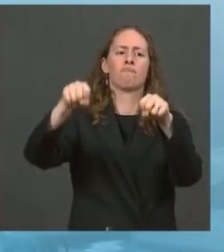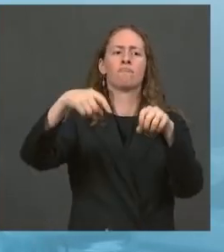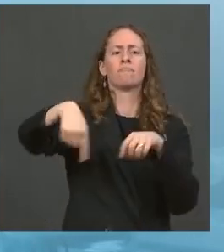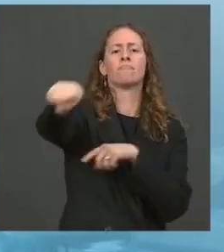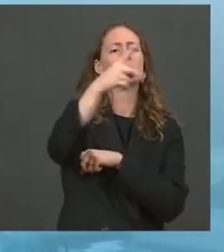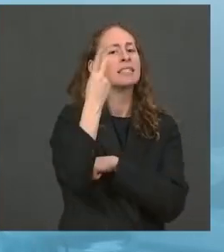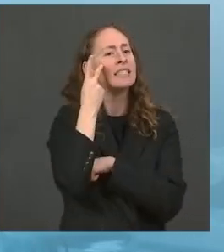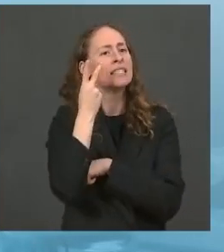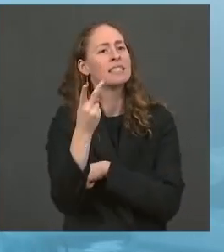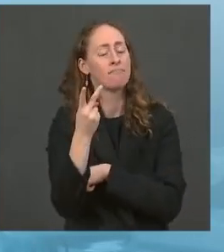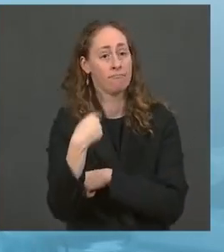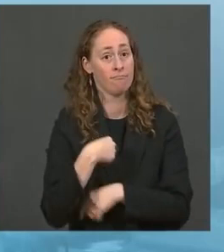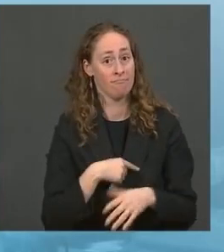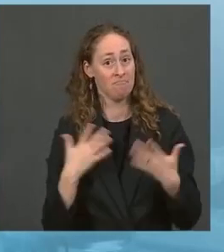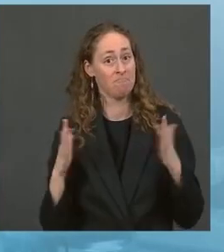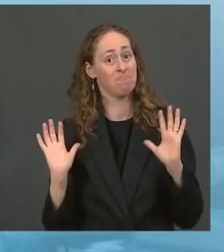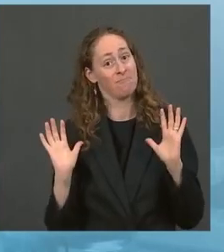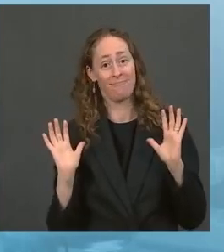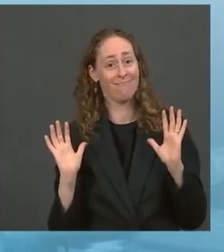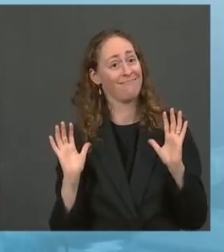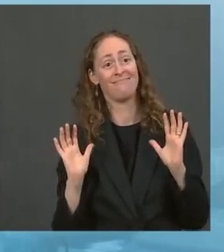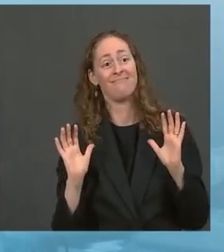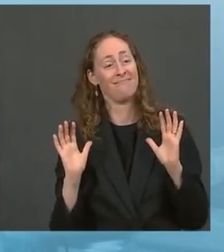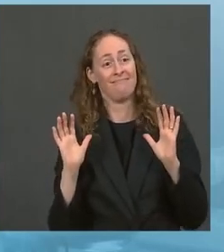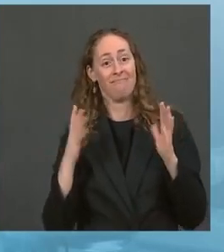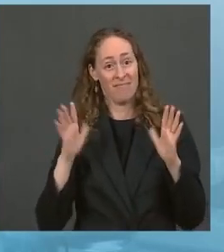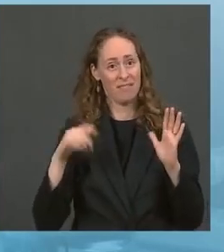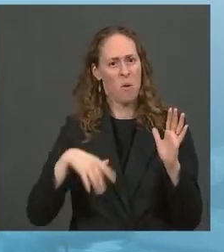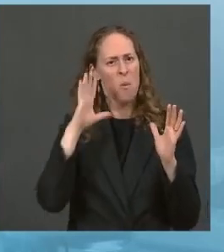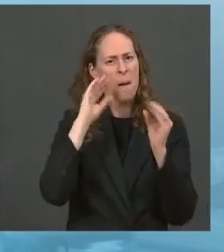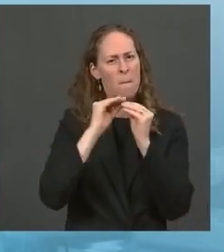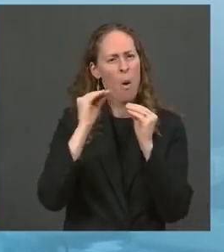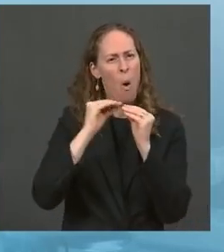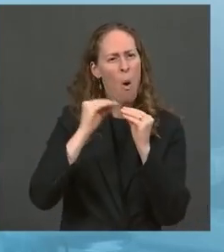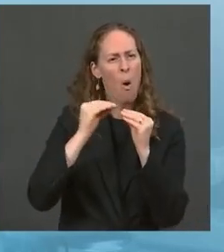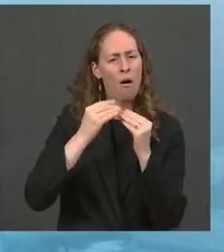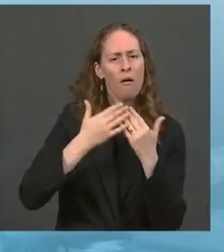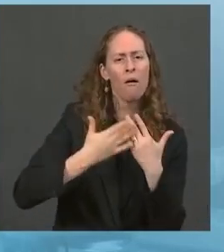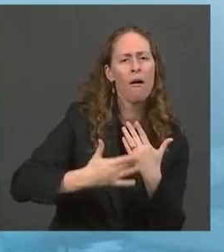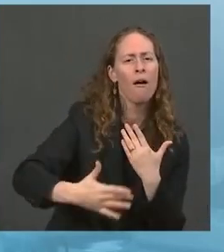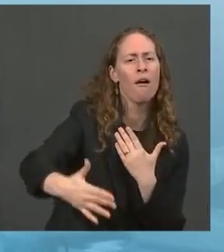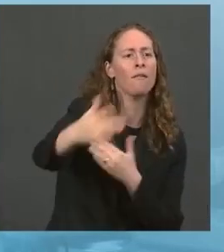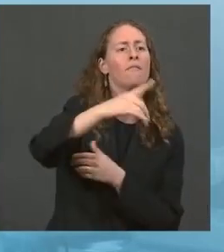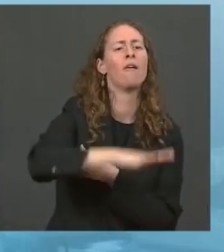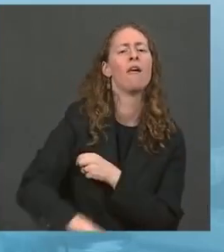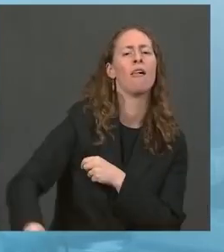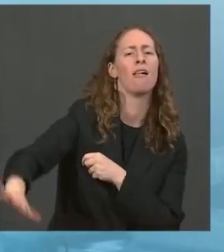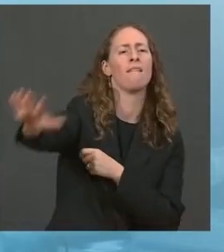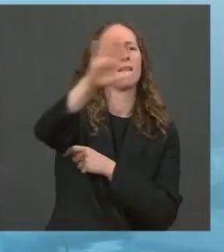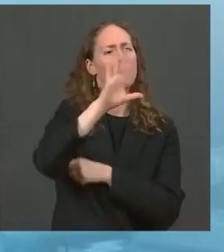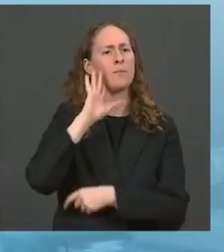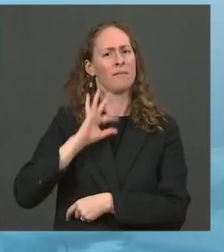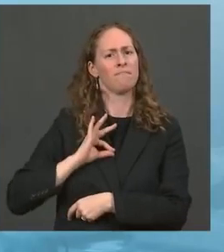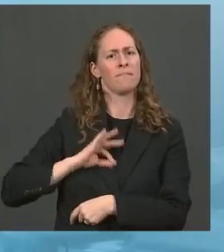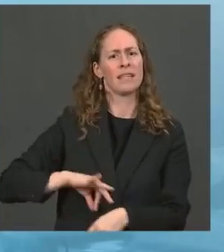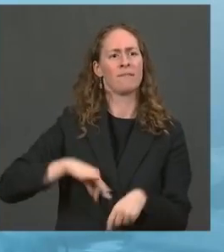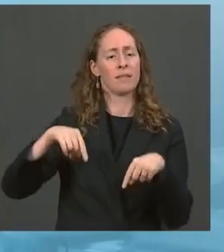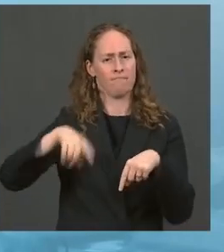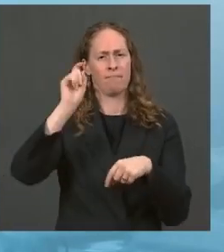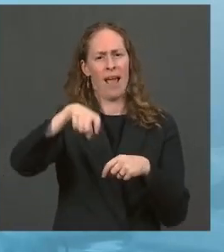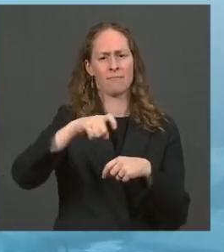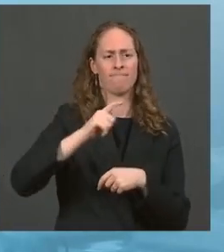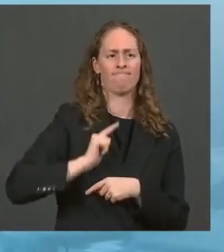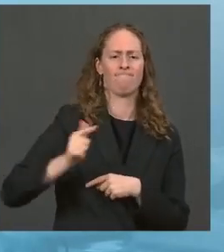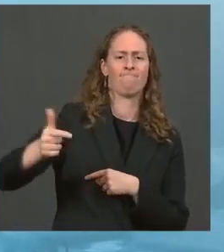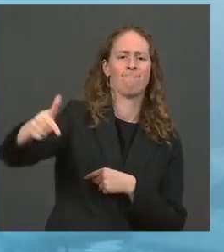But the only way to get this done is for everyone, everywhere, is for all of us to step up, which I'm confident you